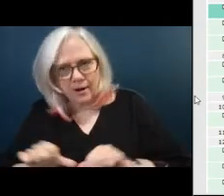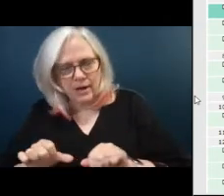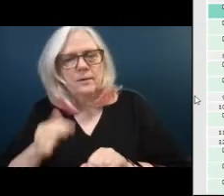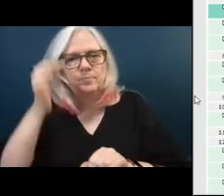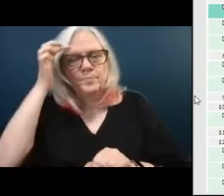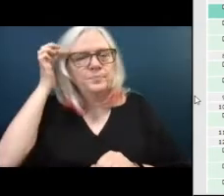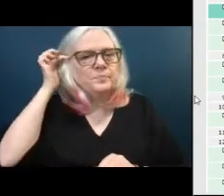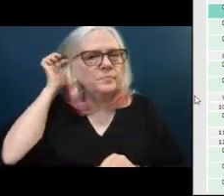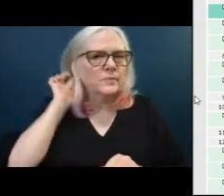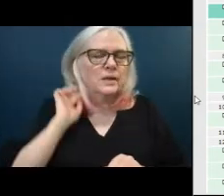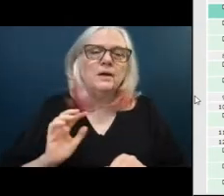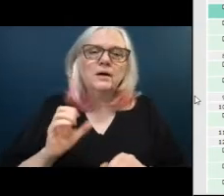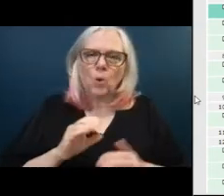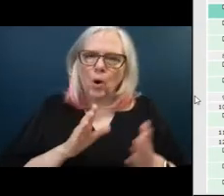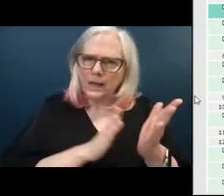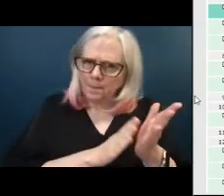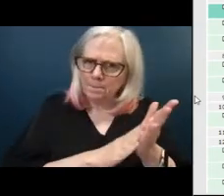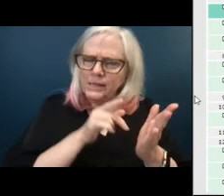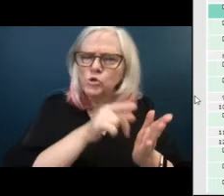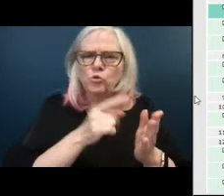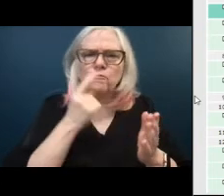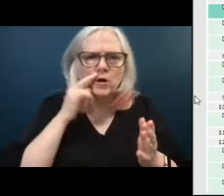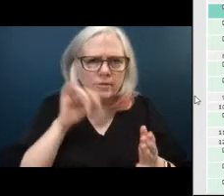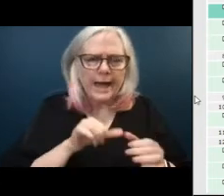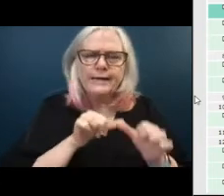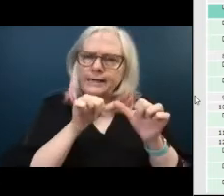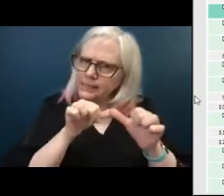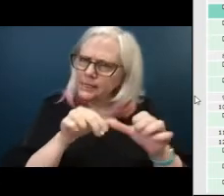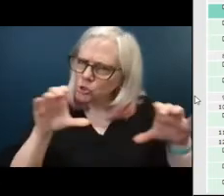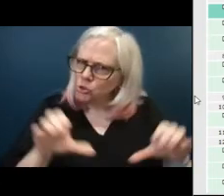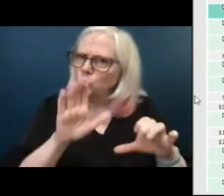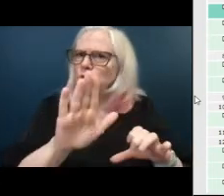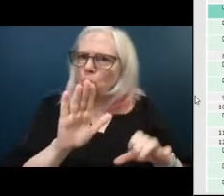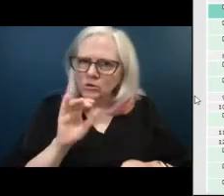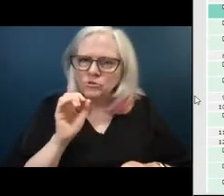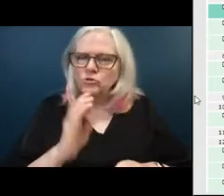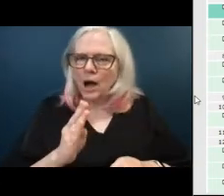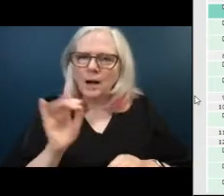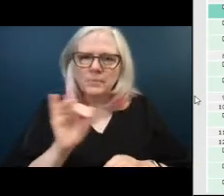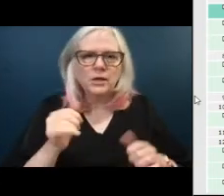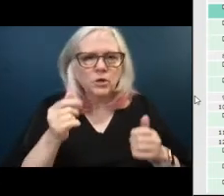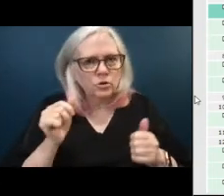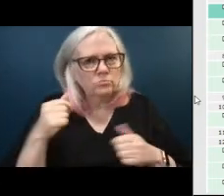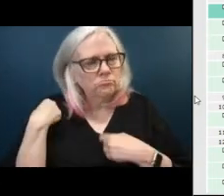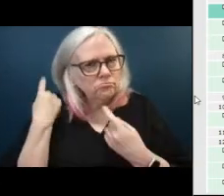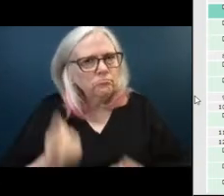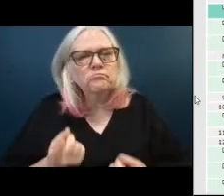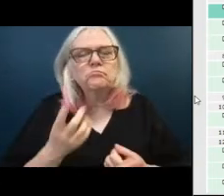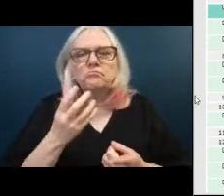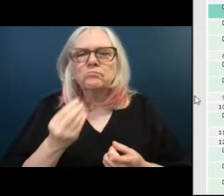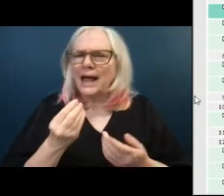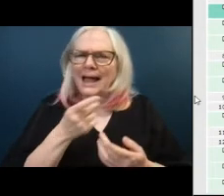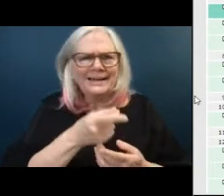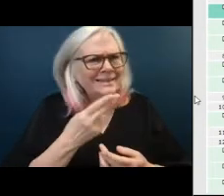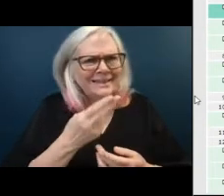i i do commend you for that continue doing the job that you're doing and he's easily accessible too uh